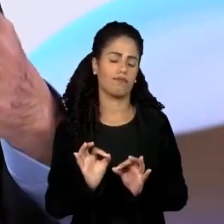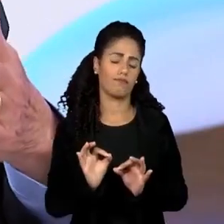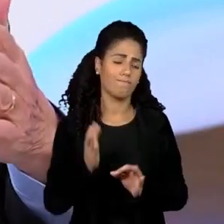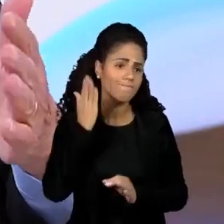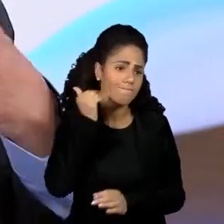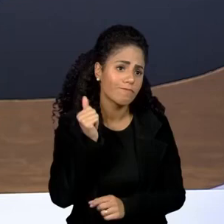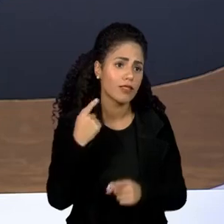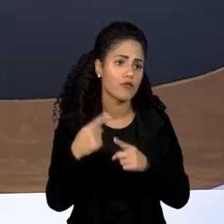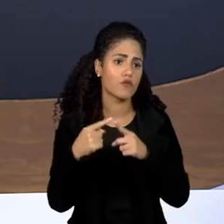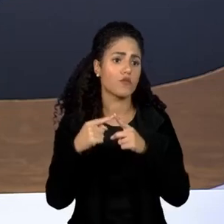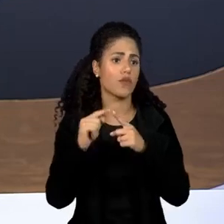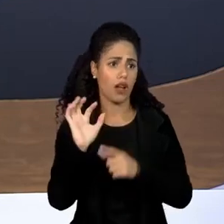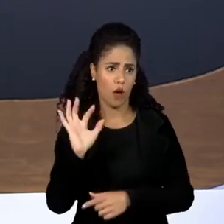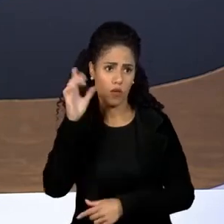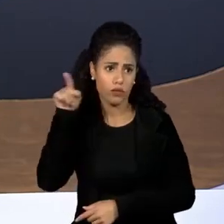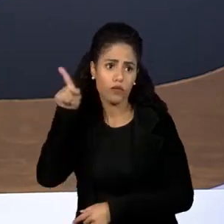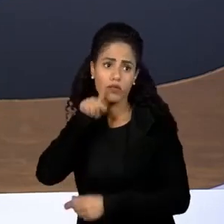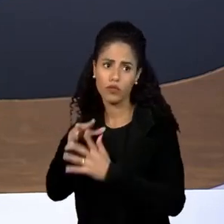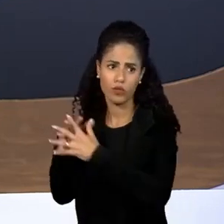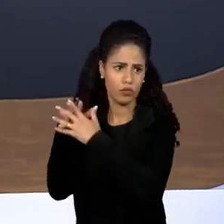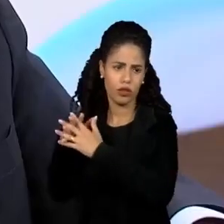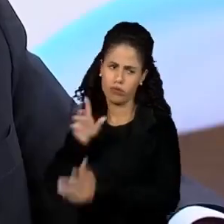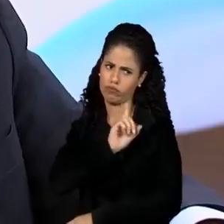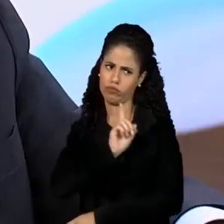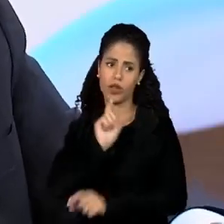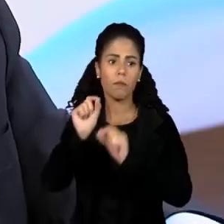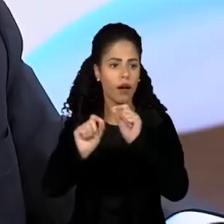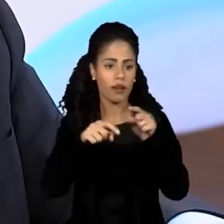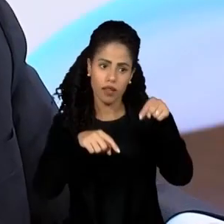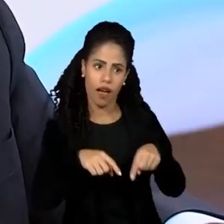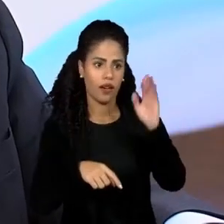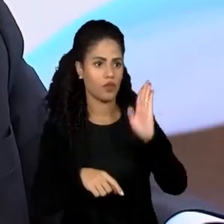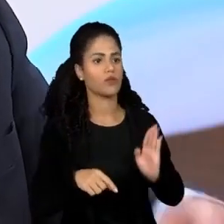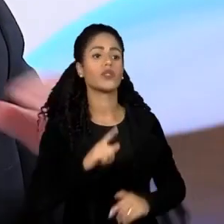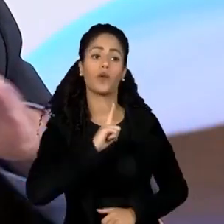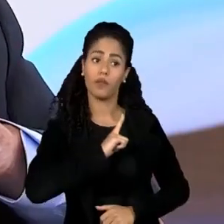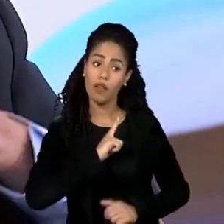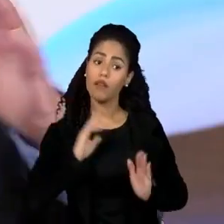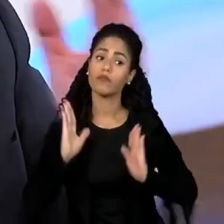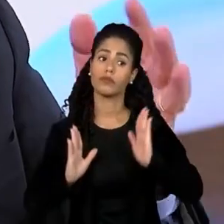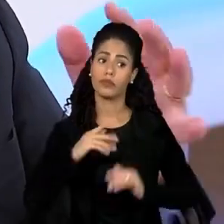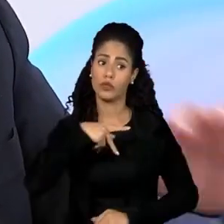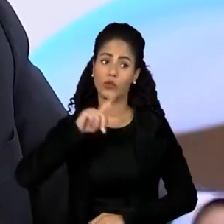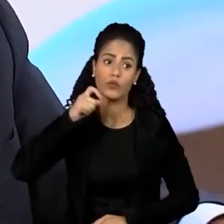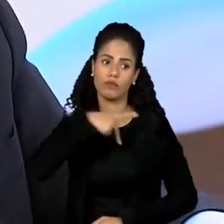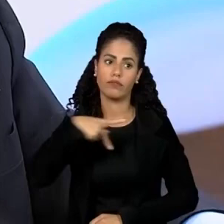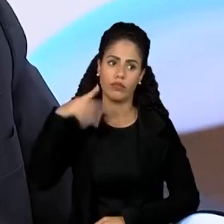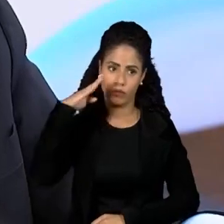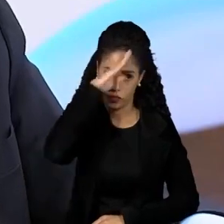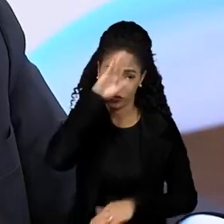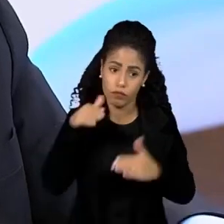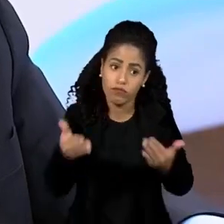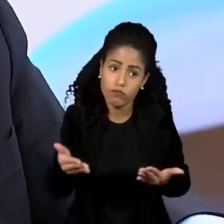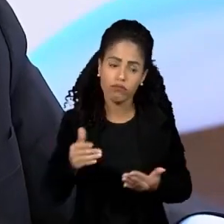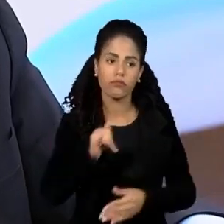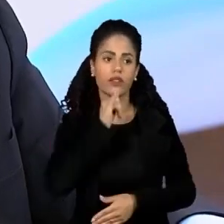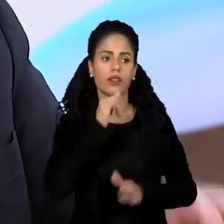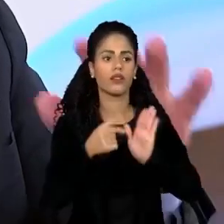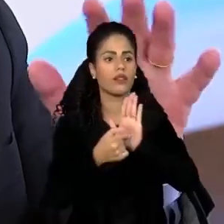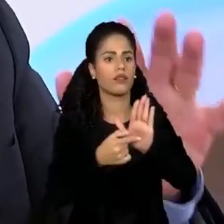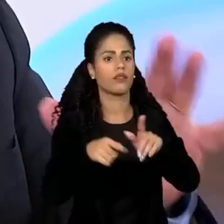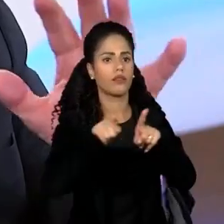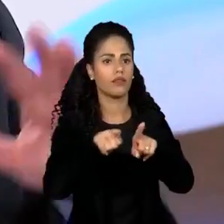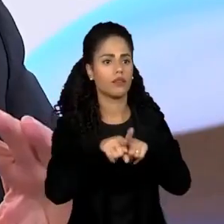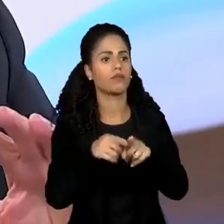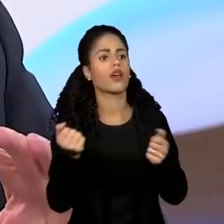And it's not just in the United States. You have Bolsonaro here. There are lots of examples of these populists growing